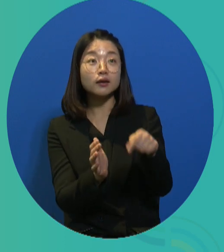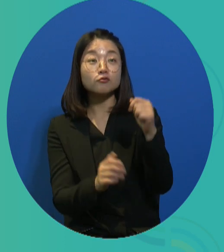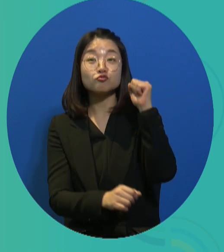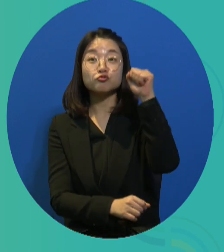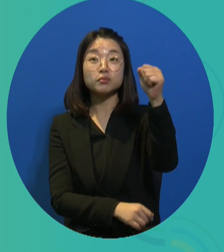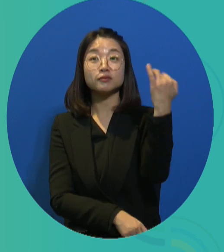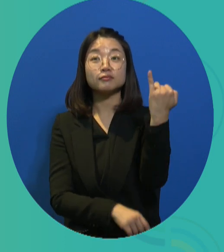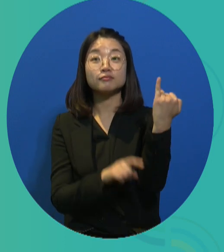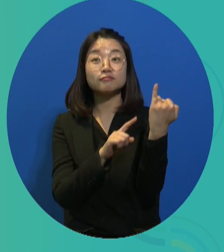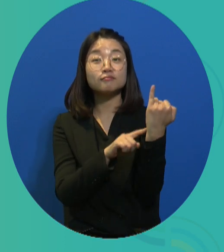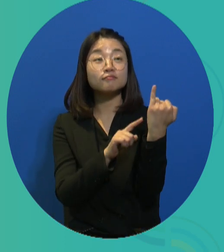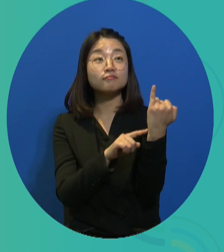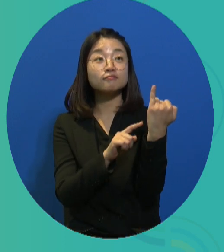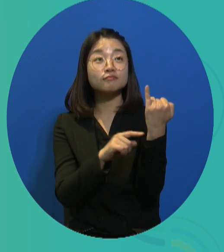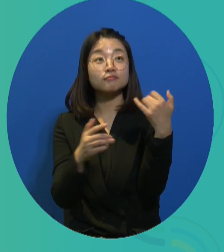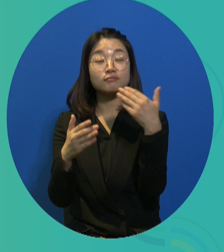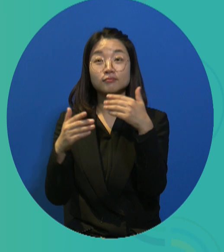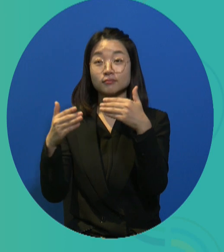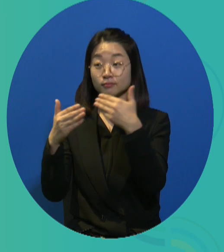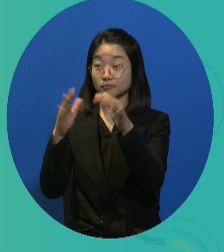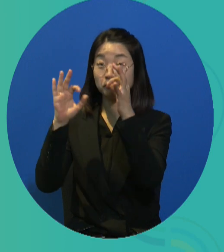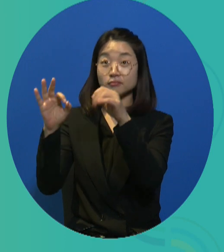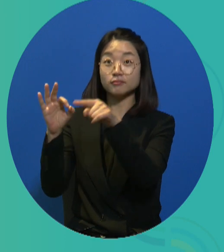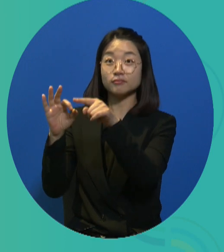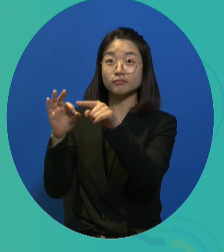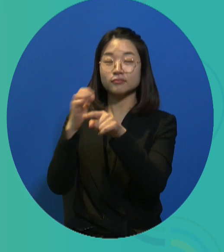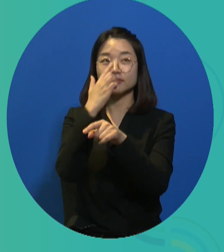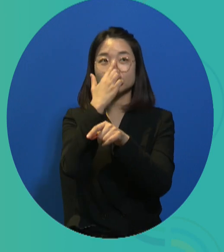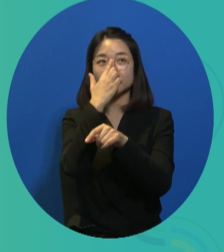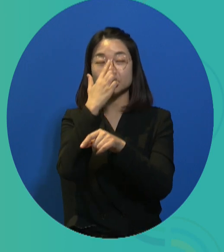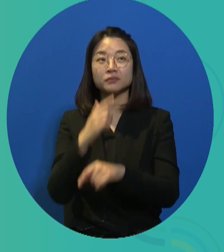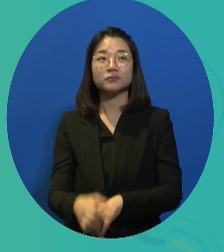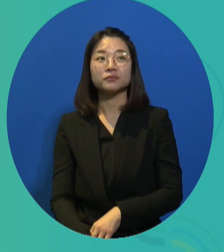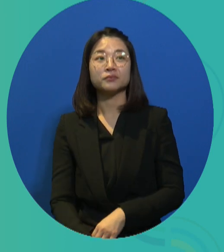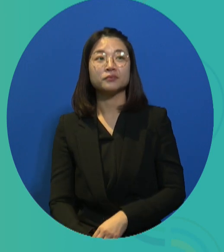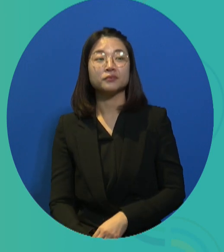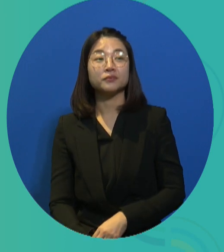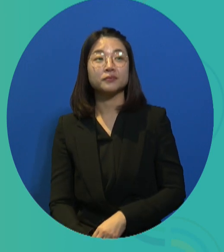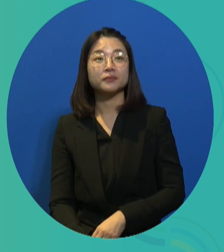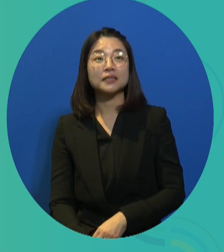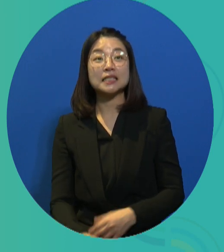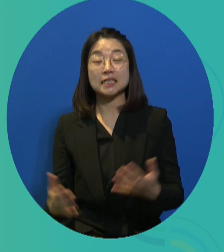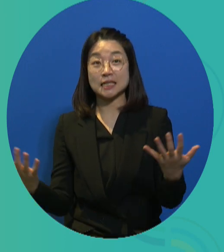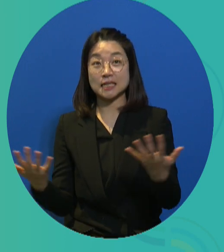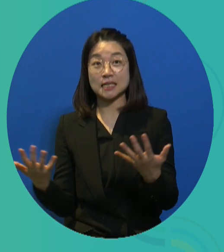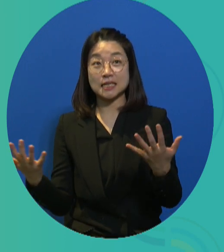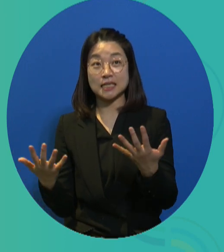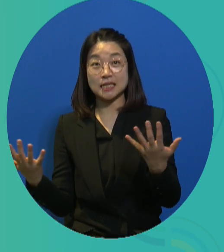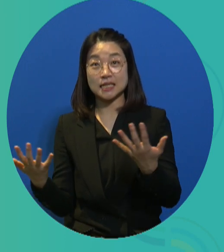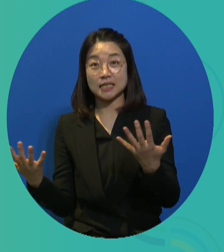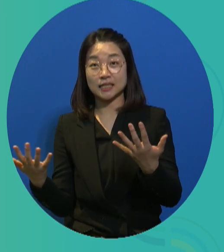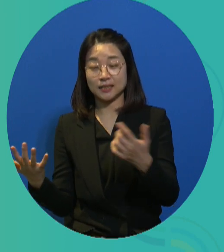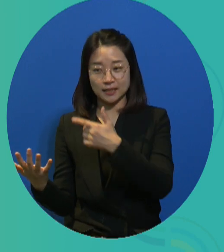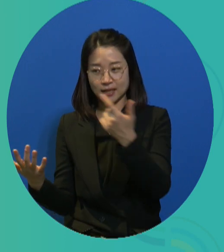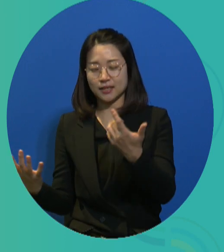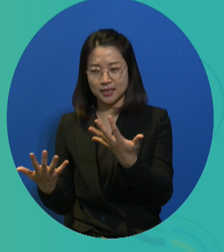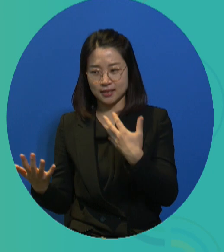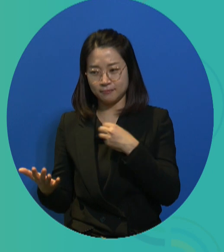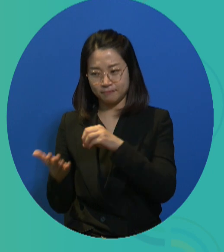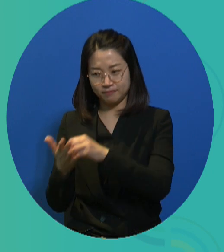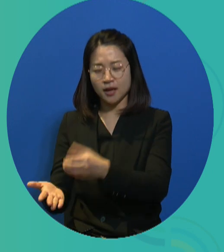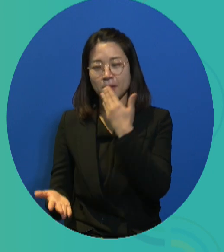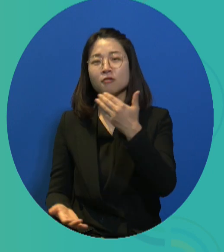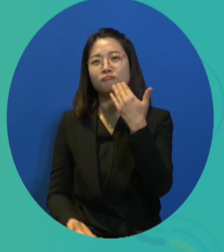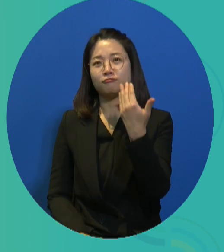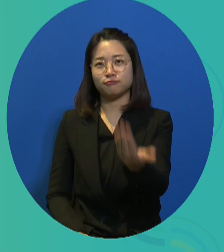there said the candidate of this party